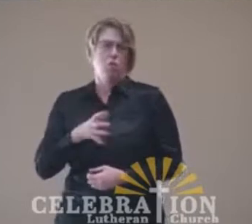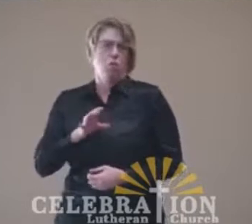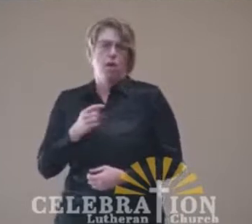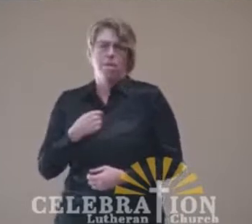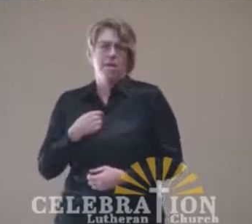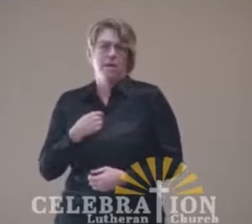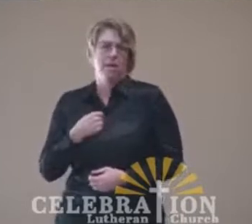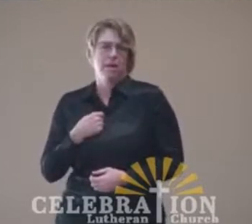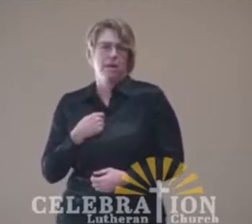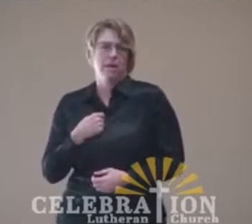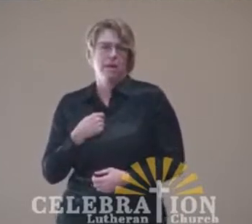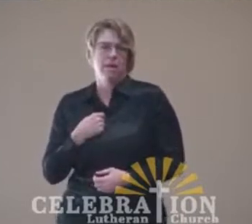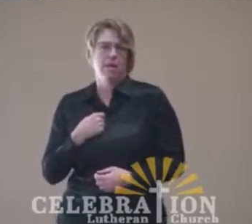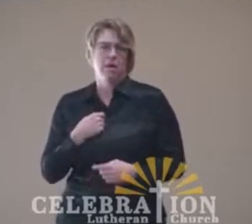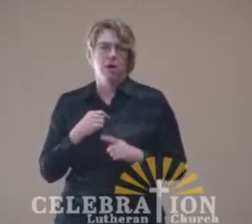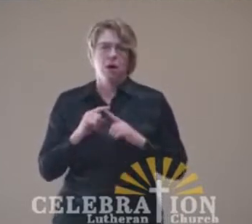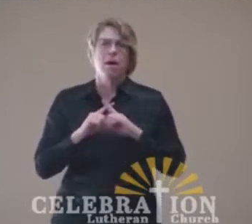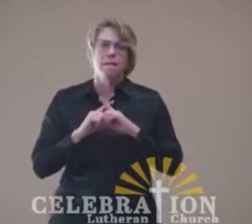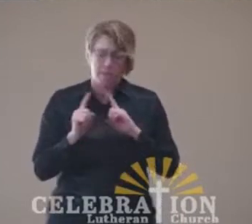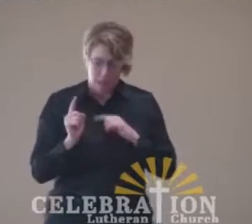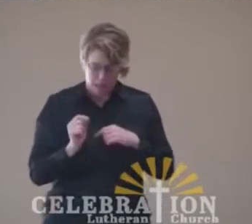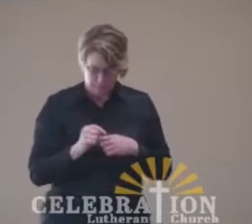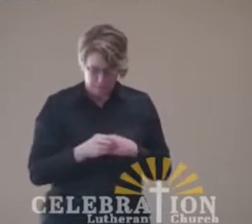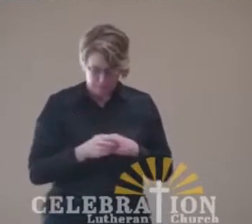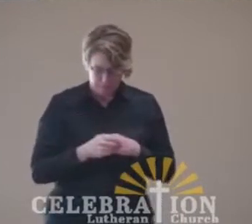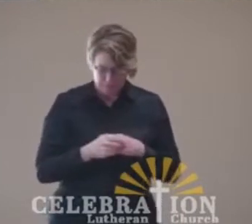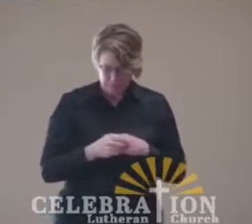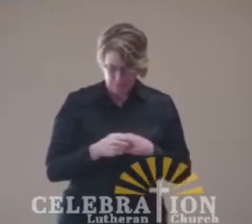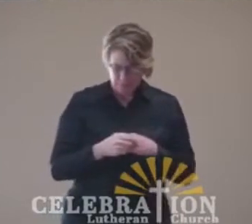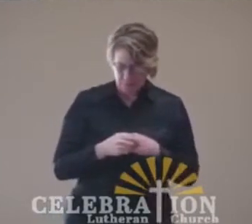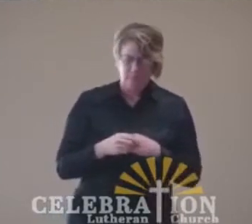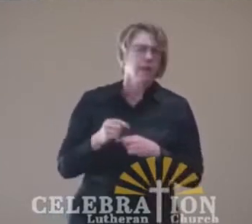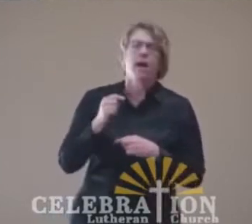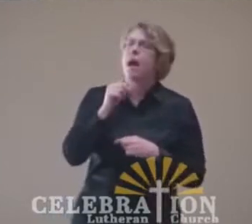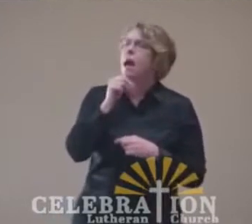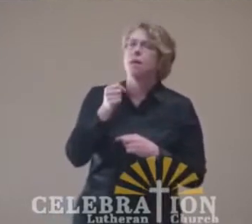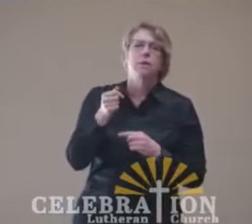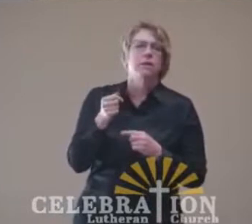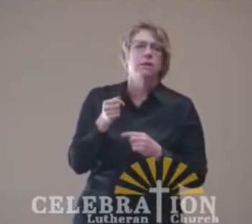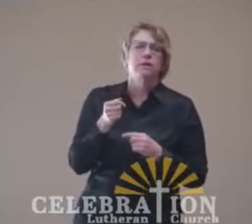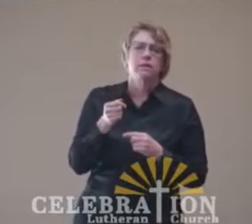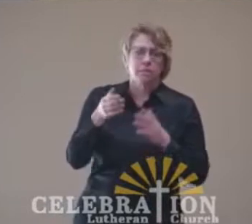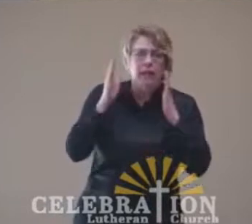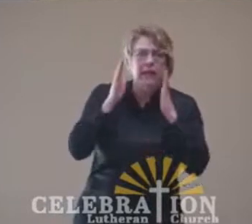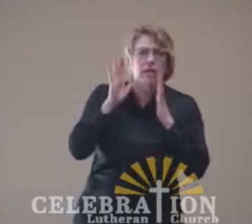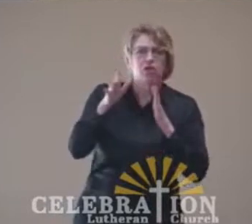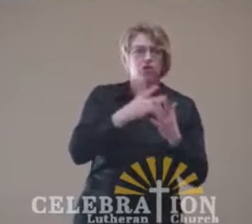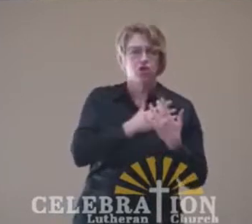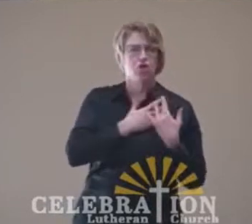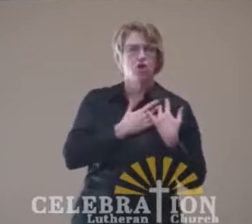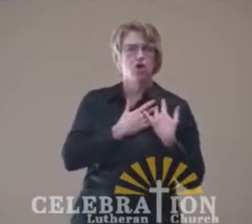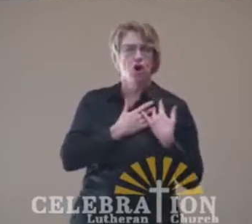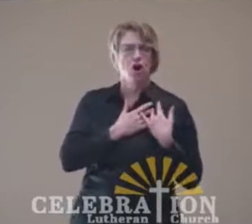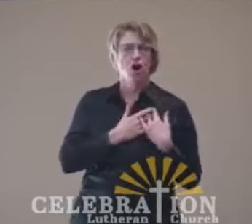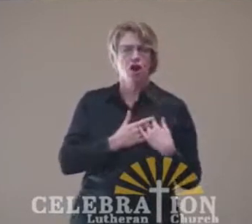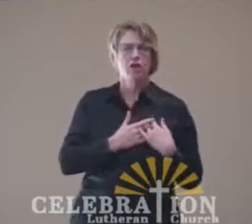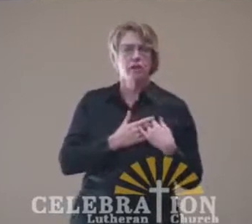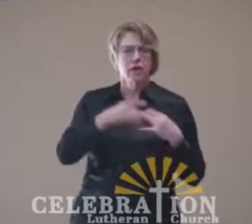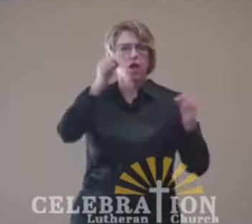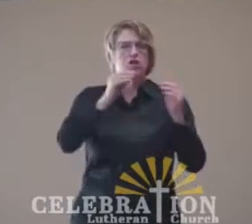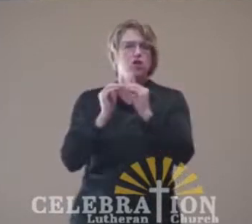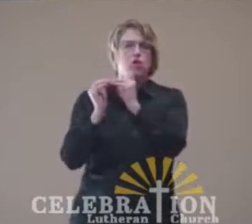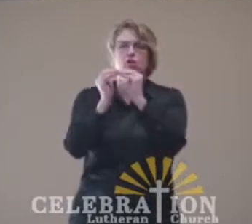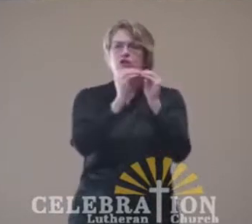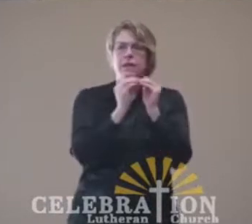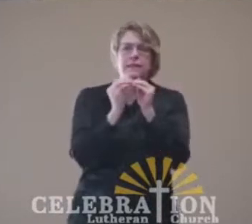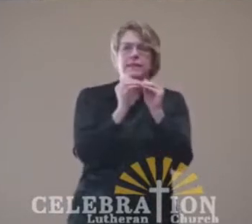away from me the noise of your songs. I will not listen to the melody of your hearts, but let justice roll